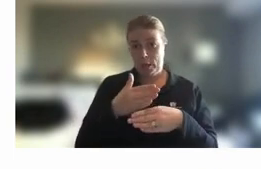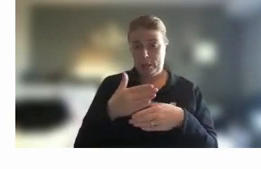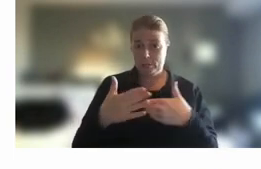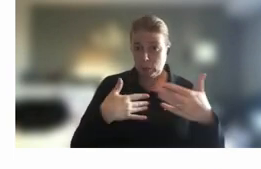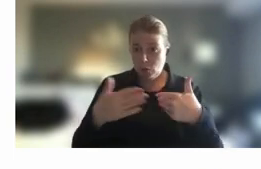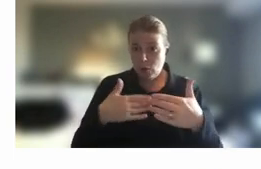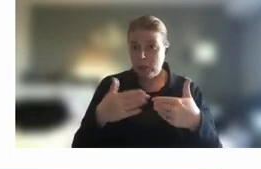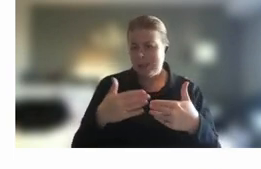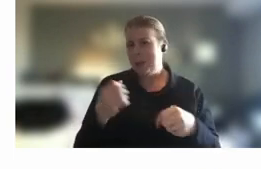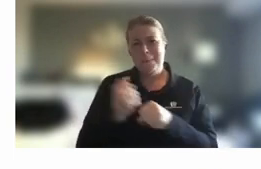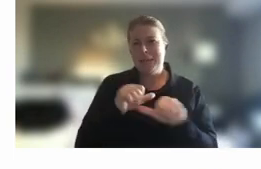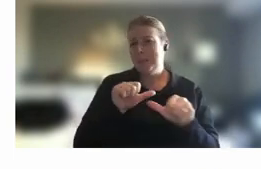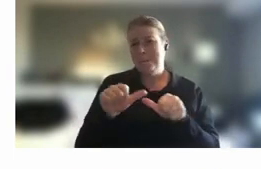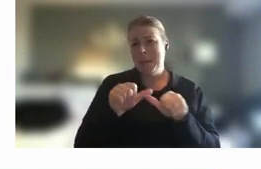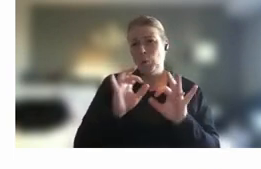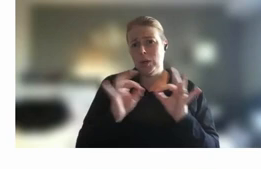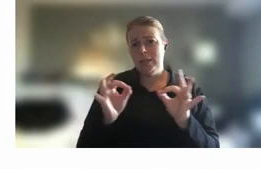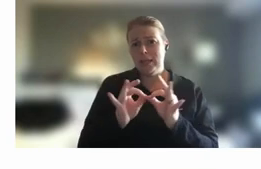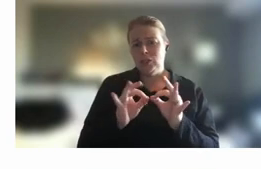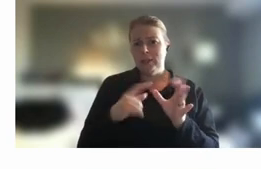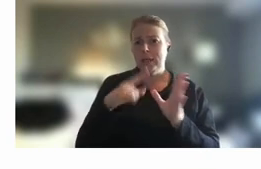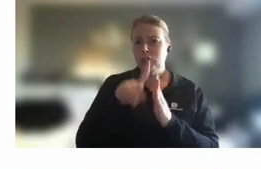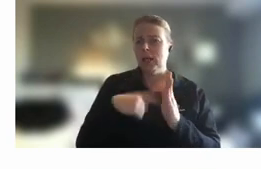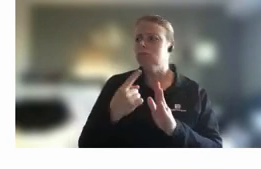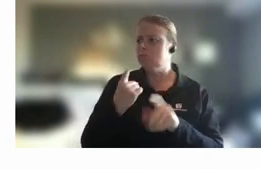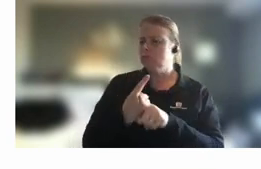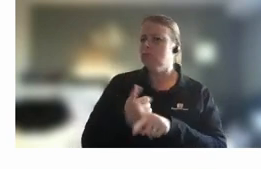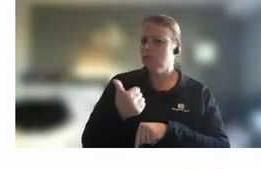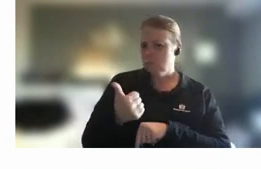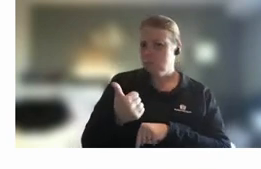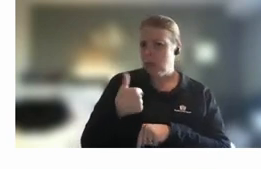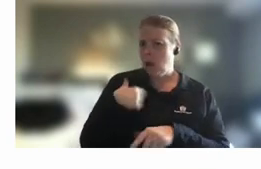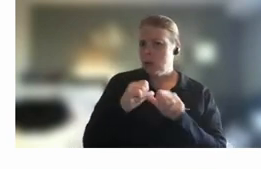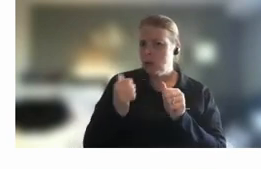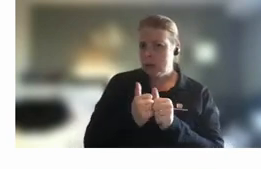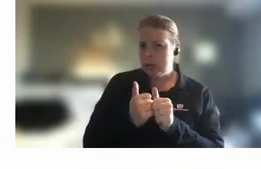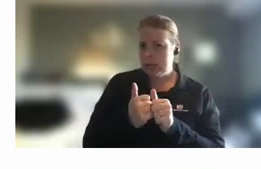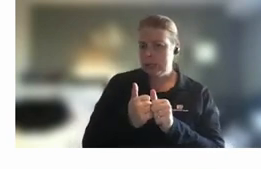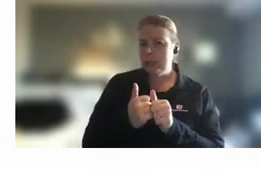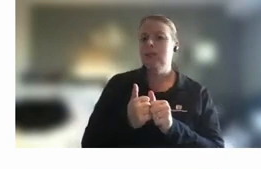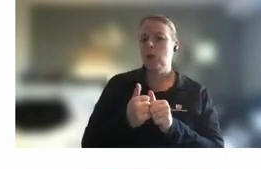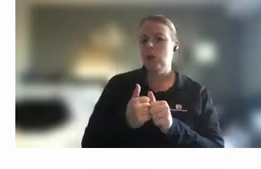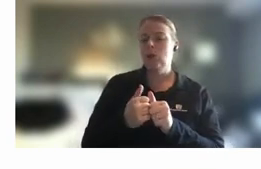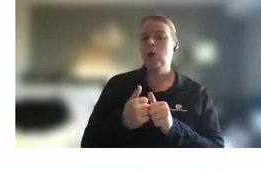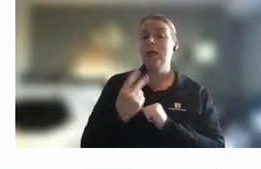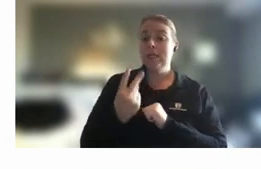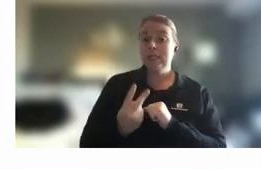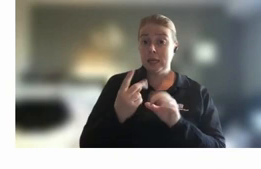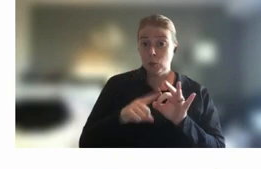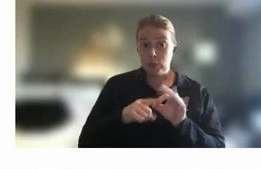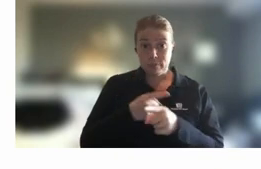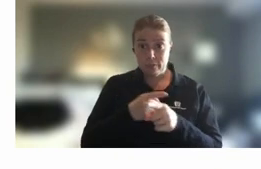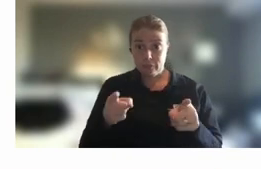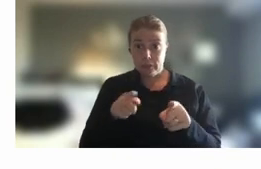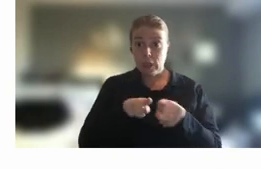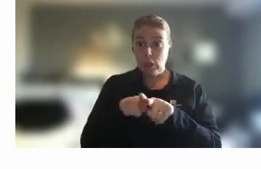wholeheartedly why don't we stay with you Sybilla and I'll go to the second question so uh for everybody out there learning